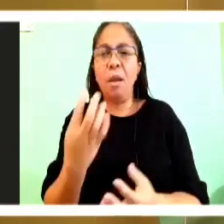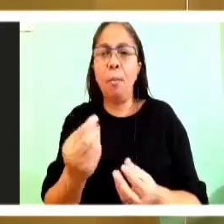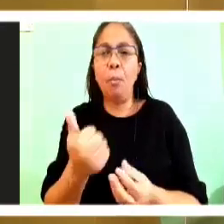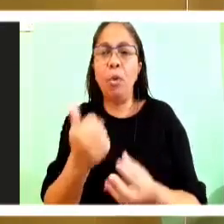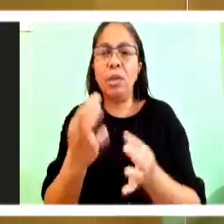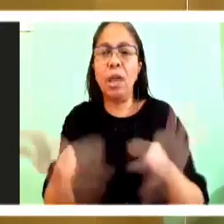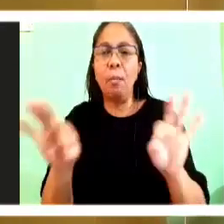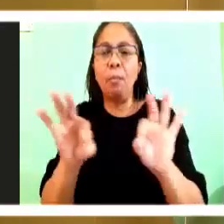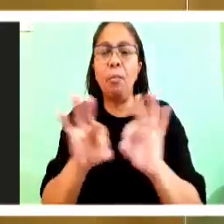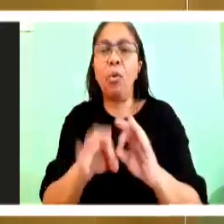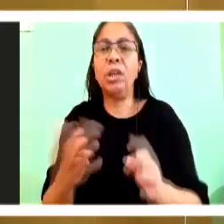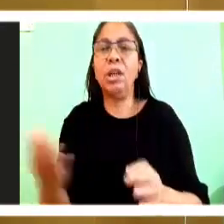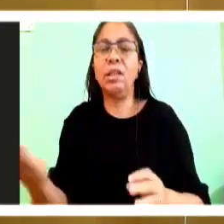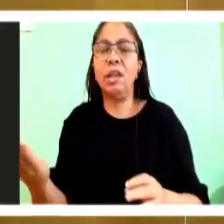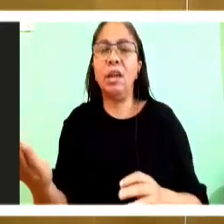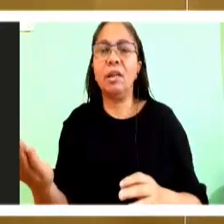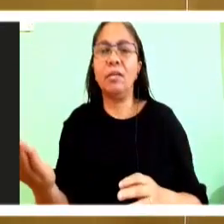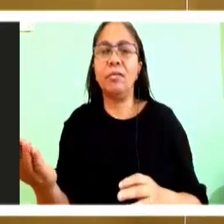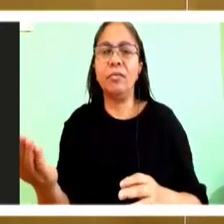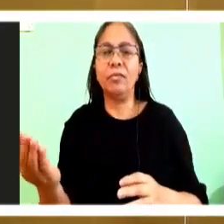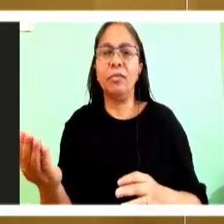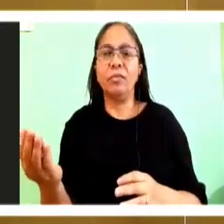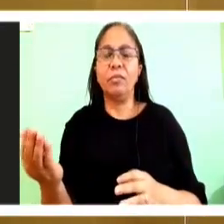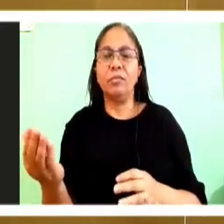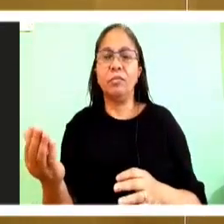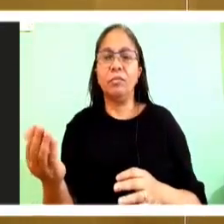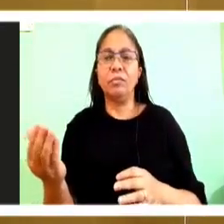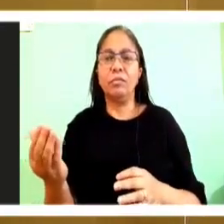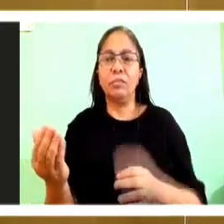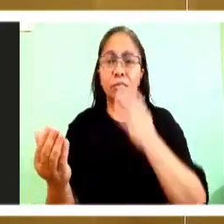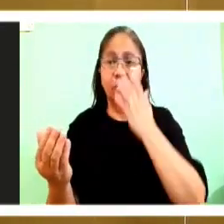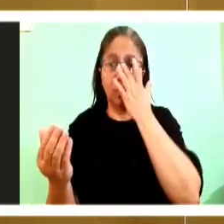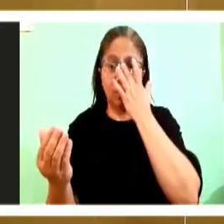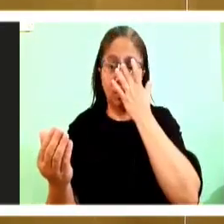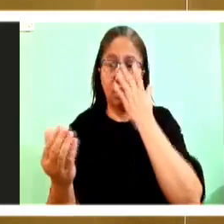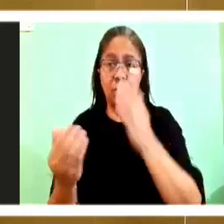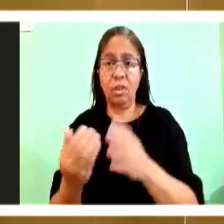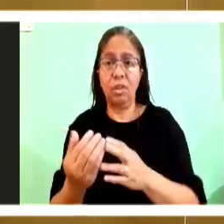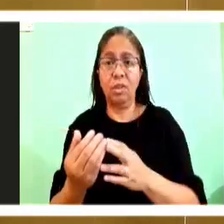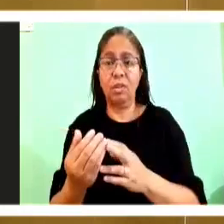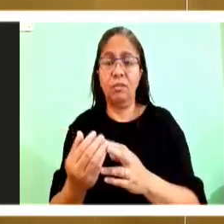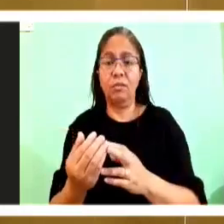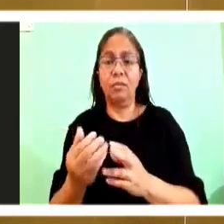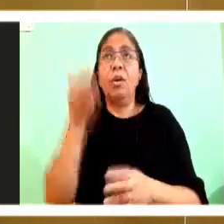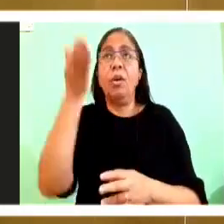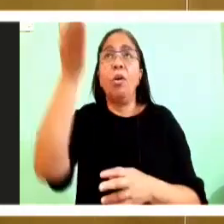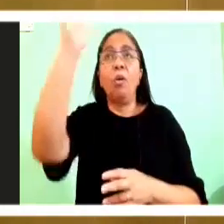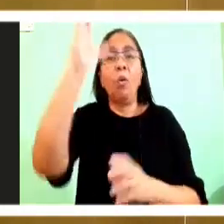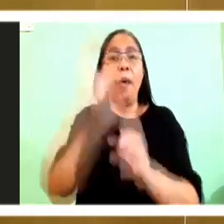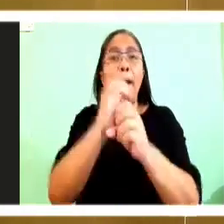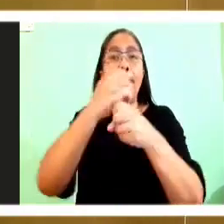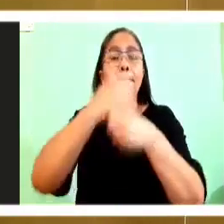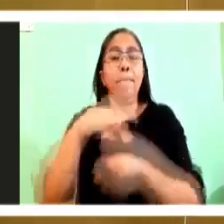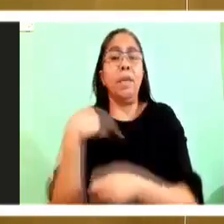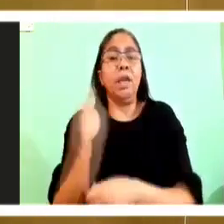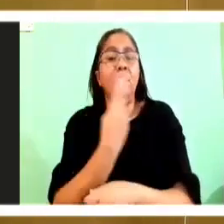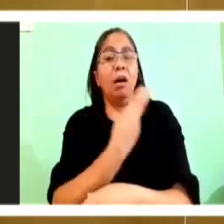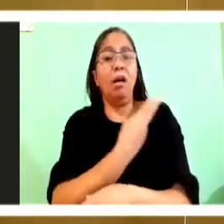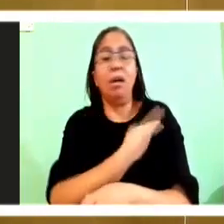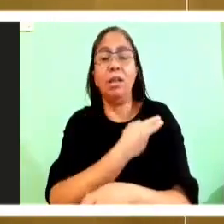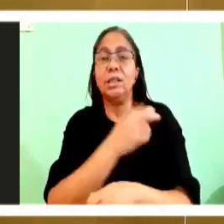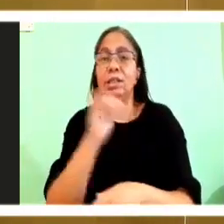That we don't make something of ourselves. We were made in the image and likeness of God.